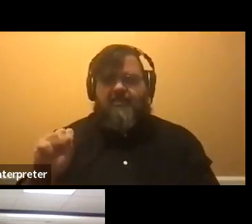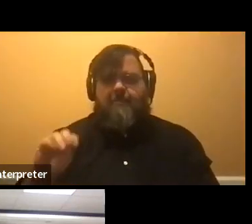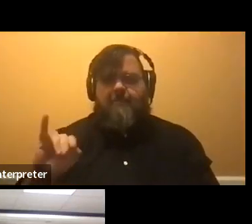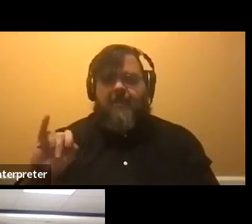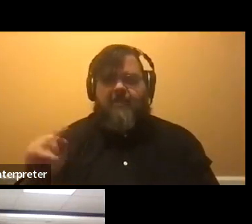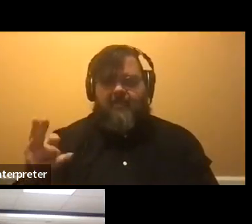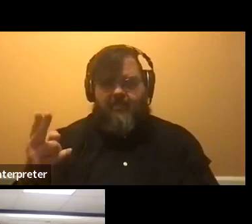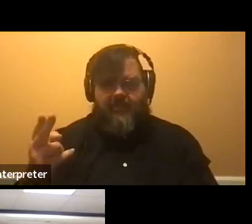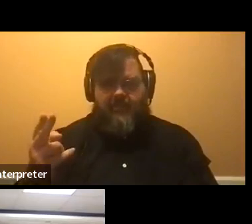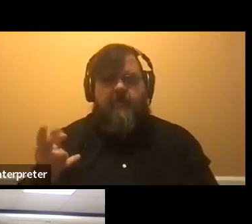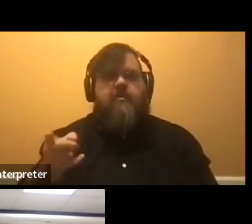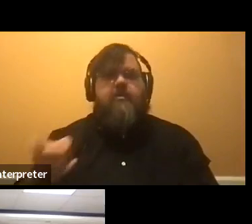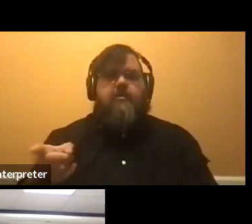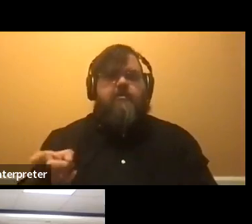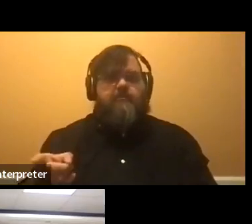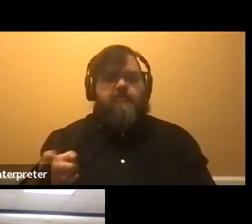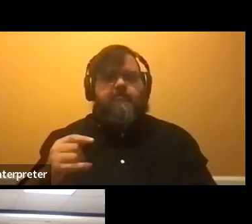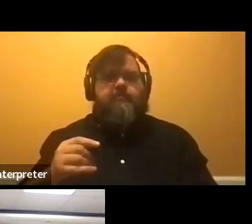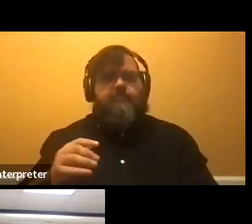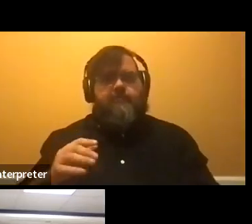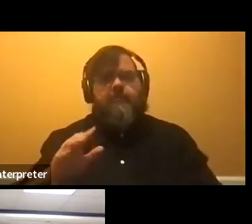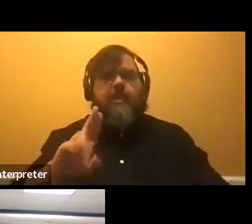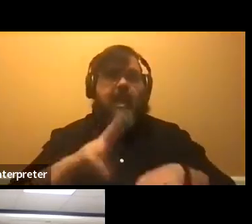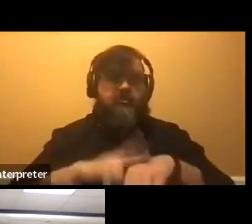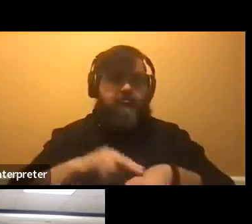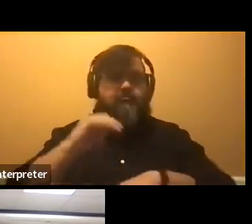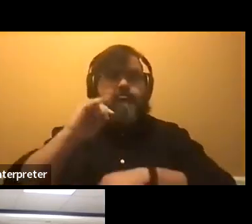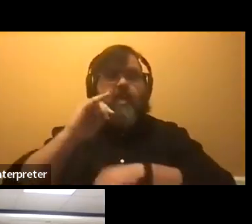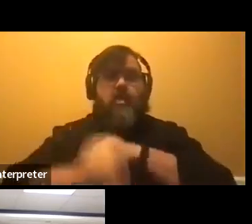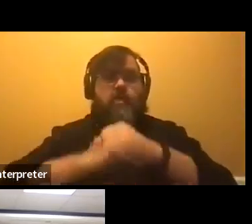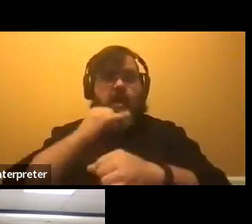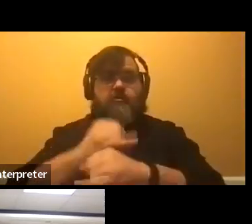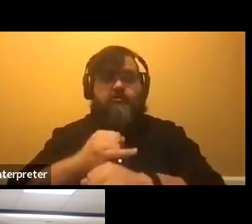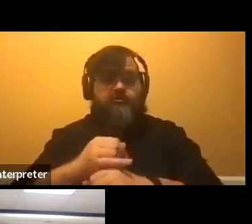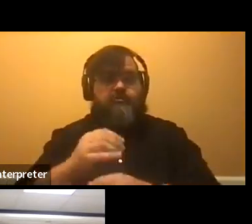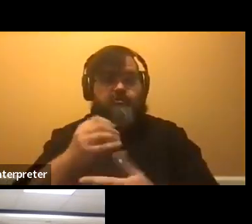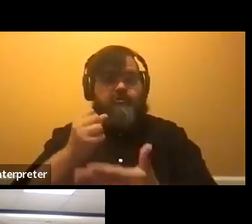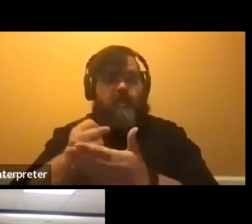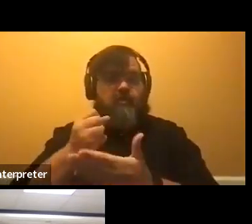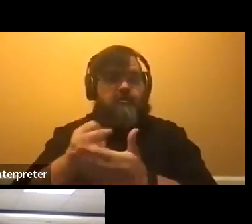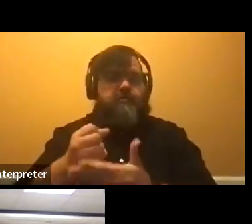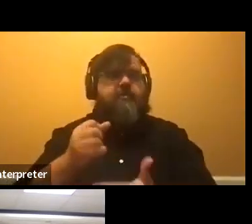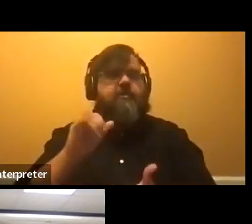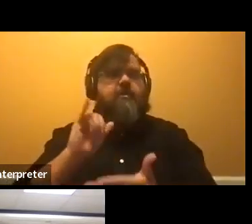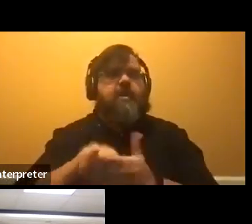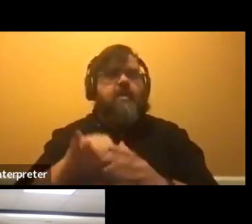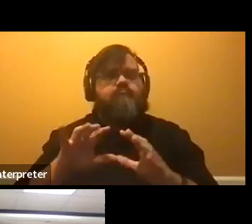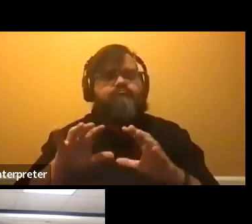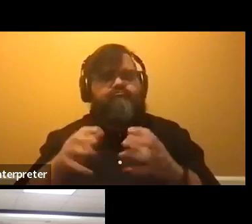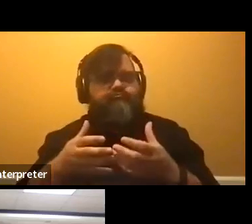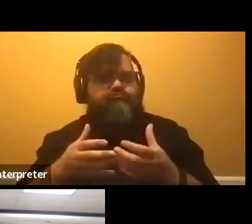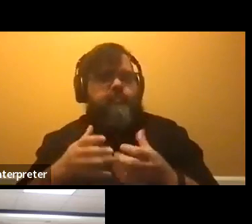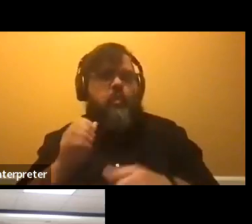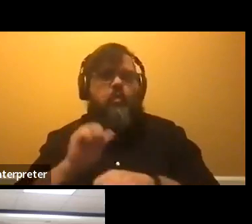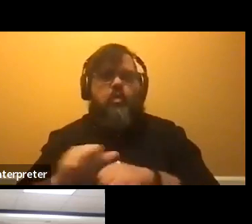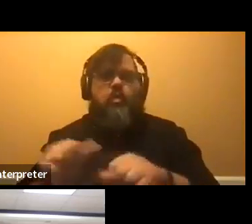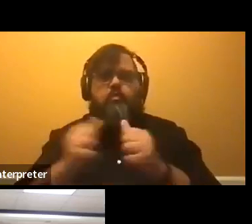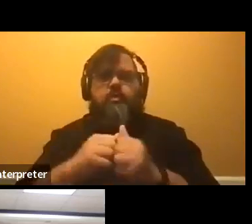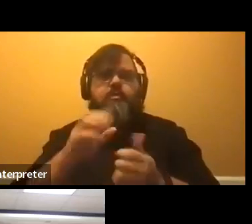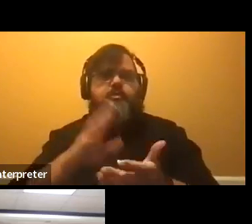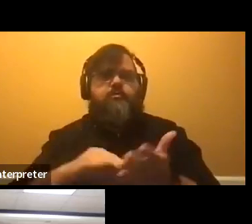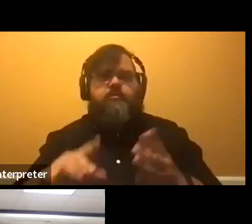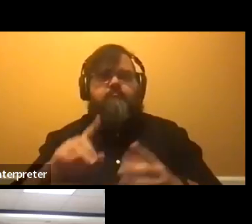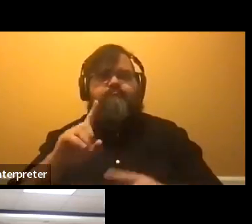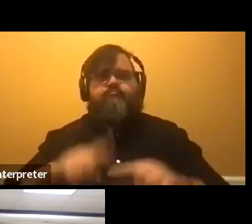international scholarships and fellowships. And this is the office that works with students on an array of different awards,